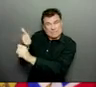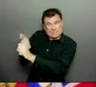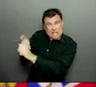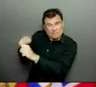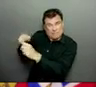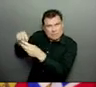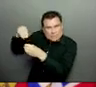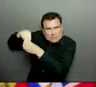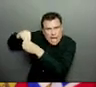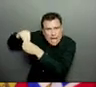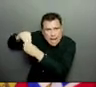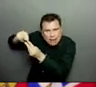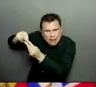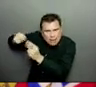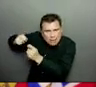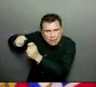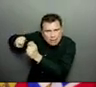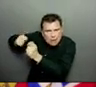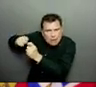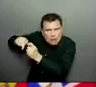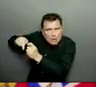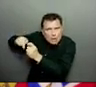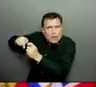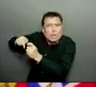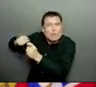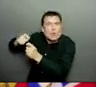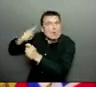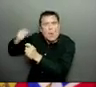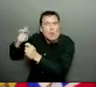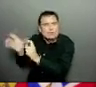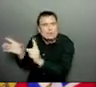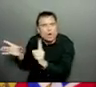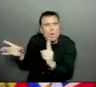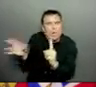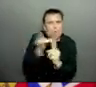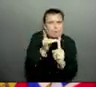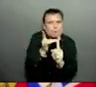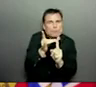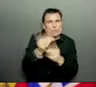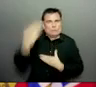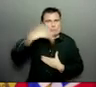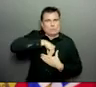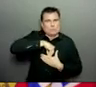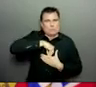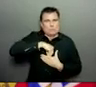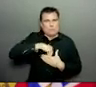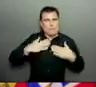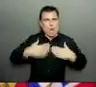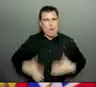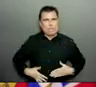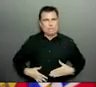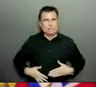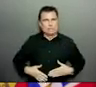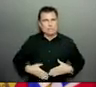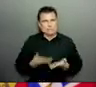get into our body and start the infectious process. So that is one of the things that scientists are looking at very carefully to see